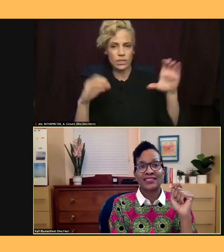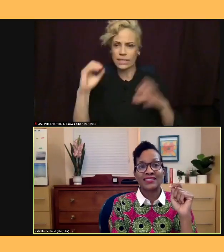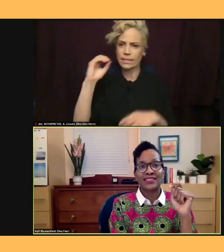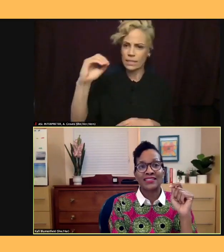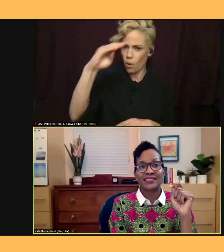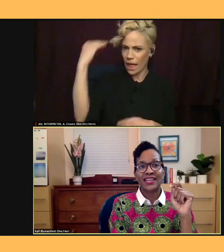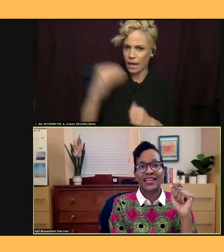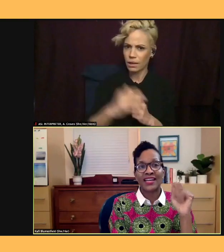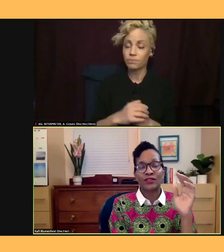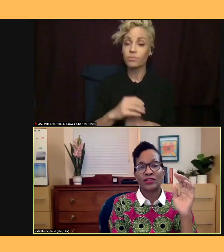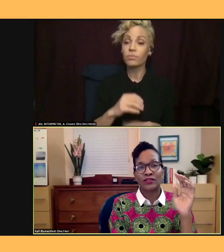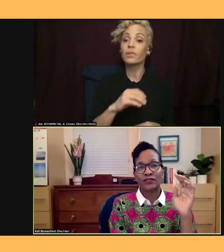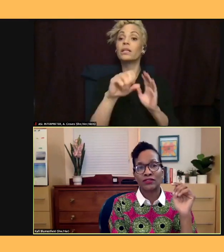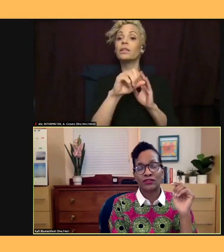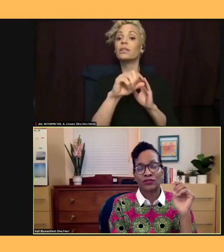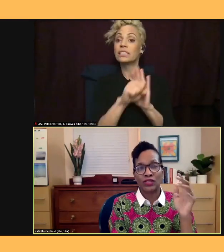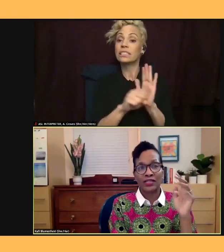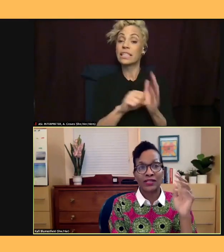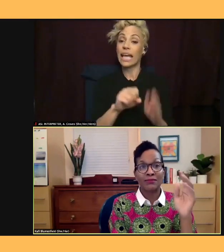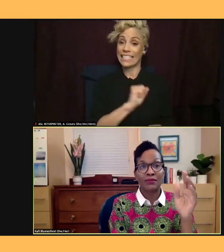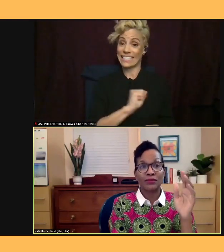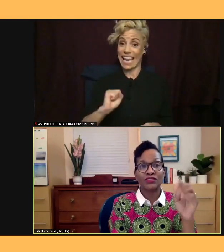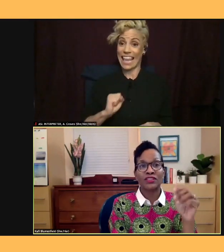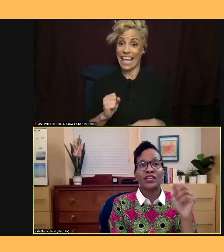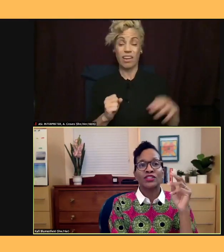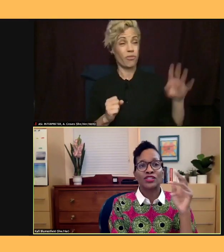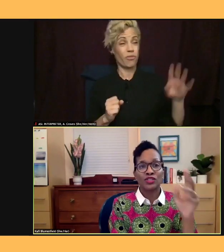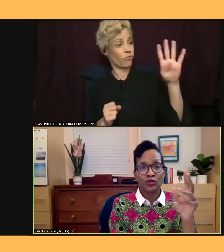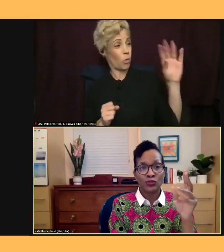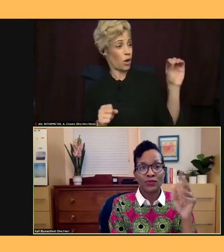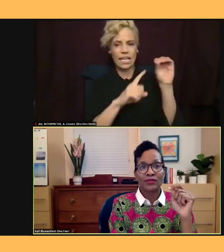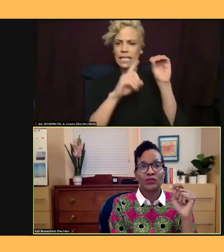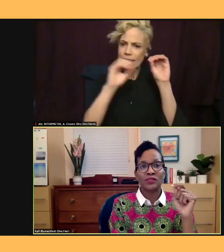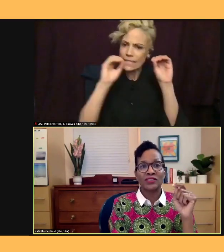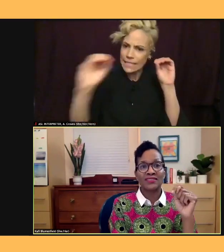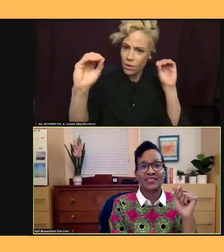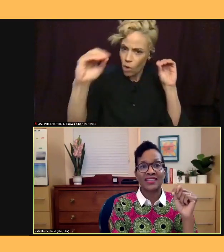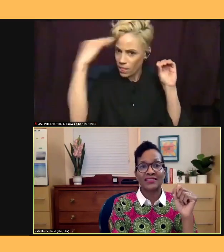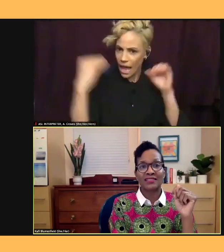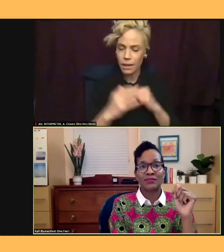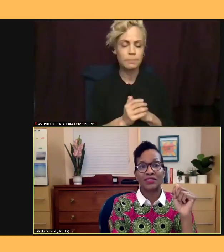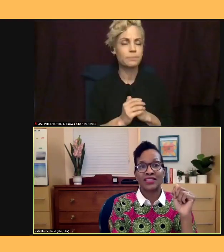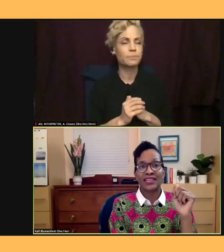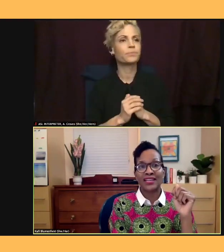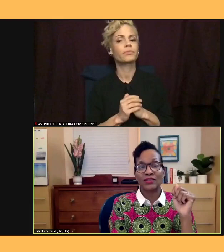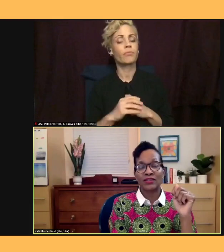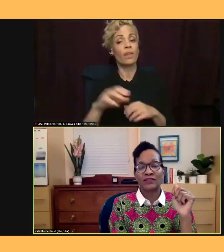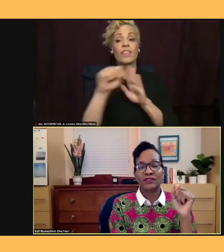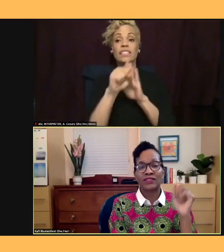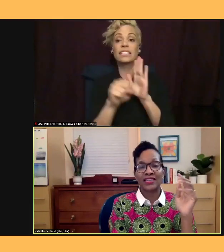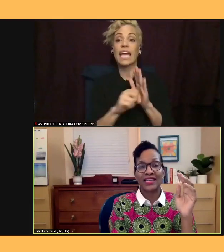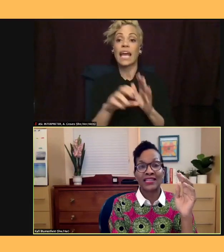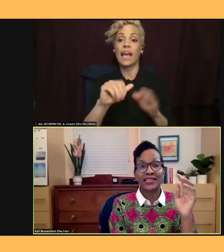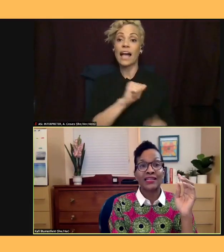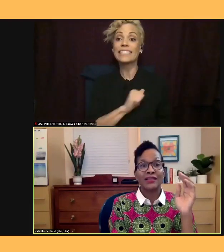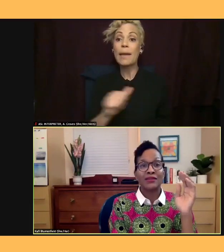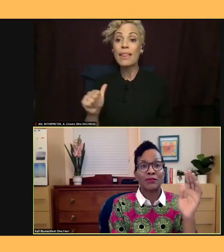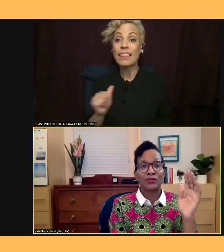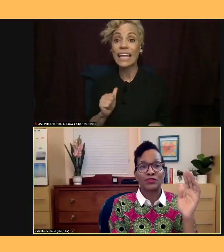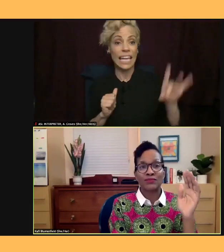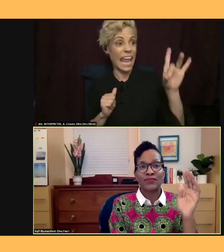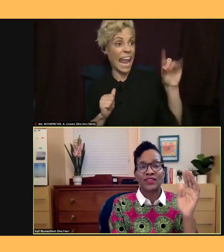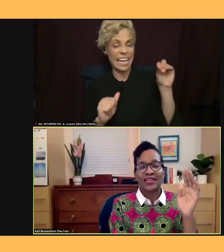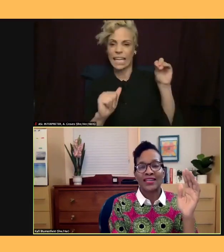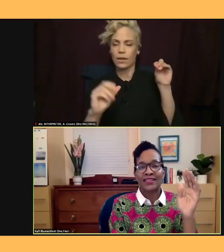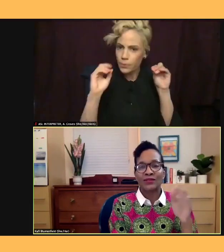out of the 40 members, two Black women in the State Assembly out of the 80 members. And